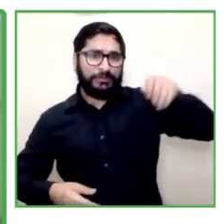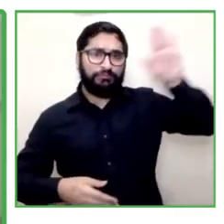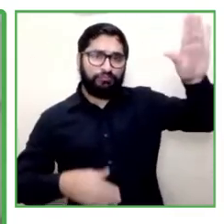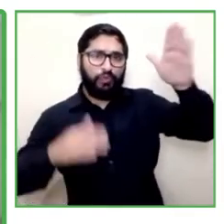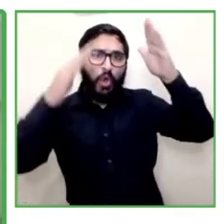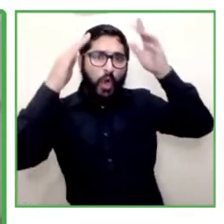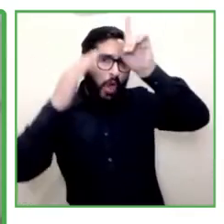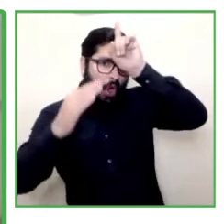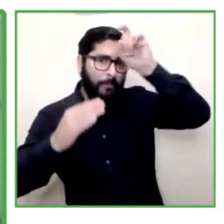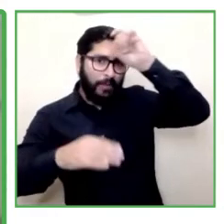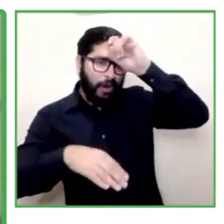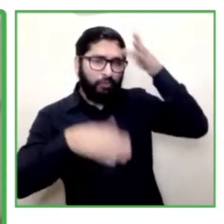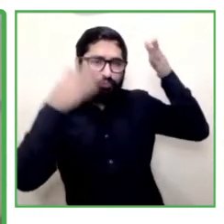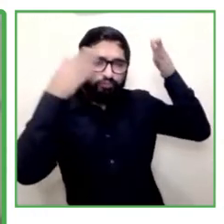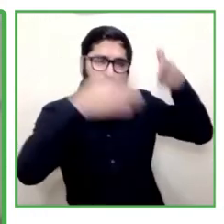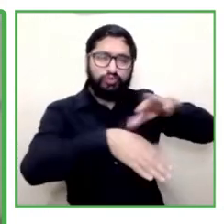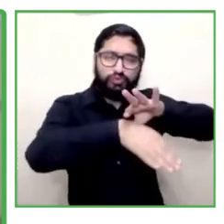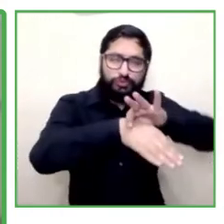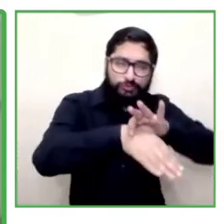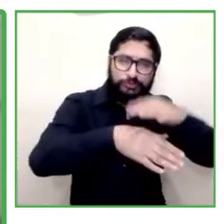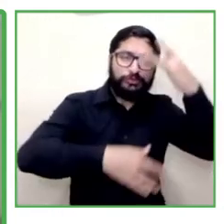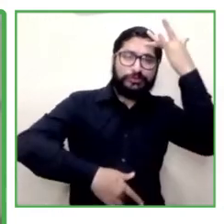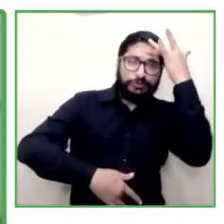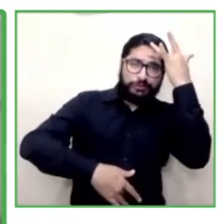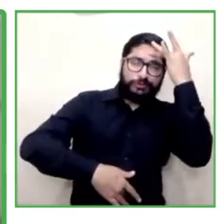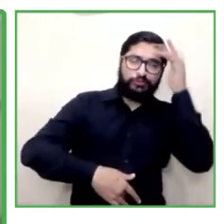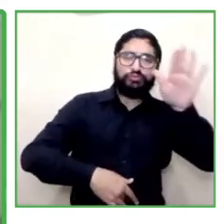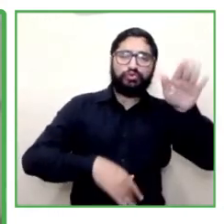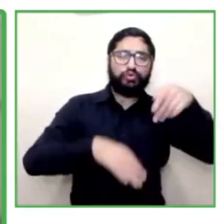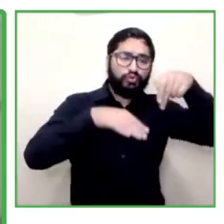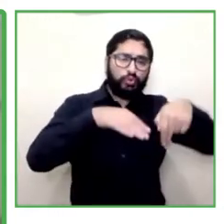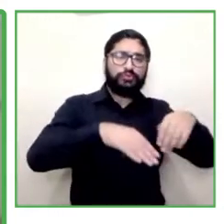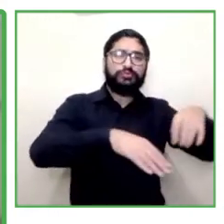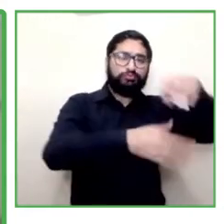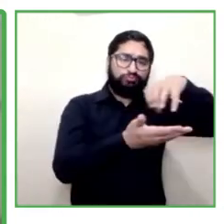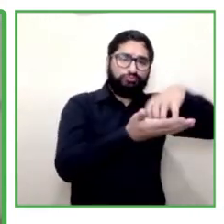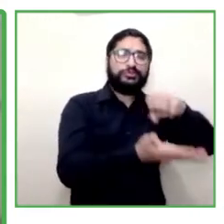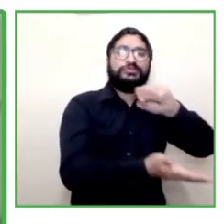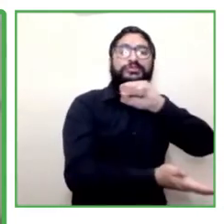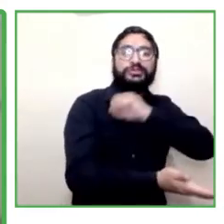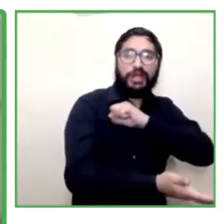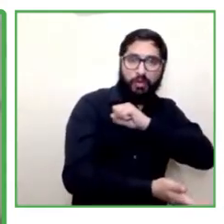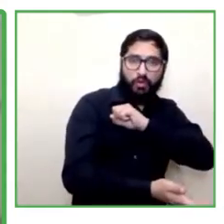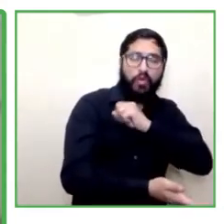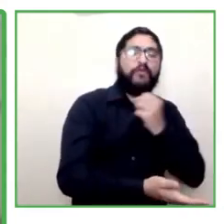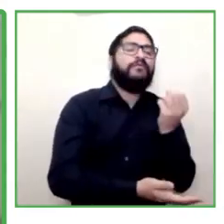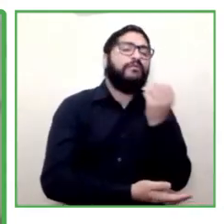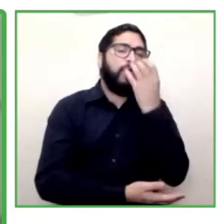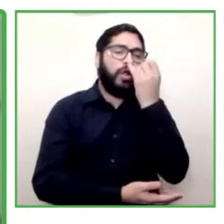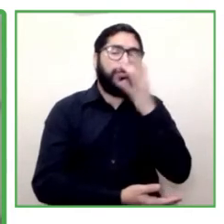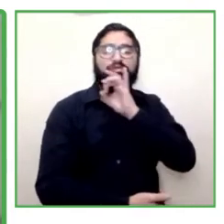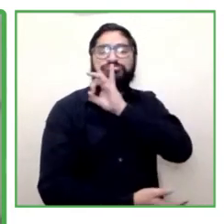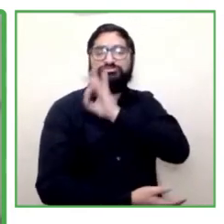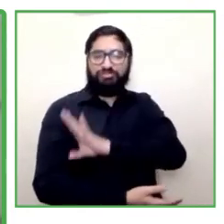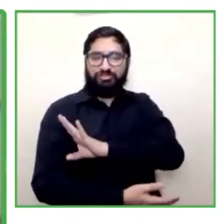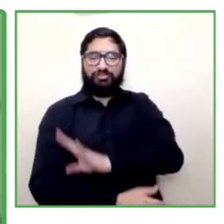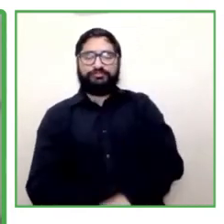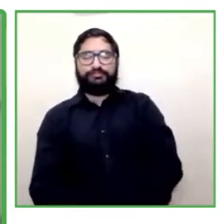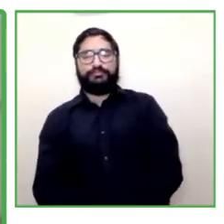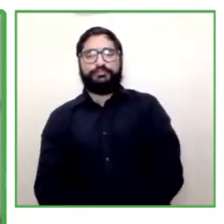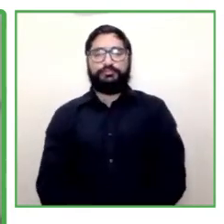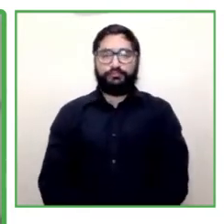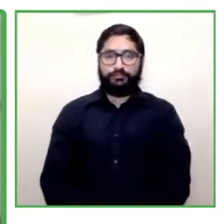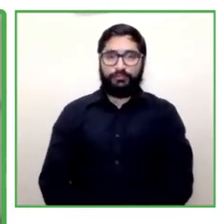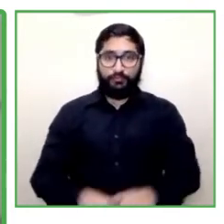home for dual pathologies al sino in the commune la florida in santiago chile